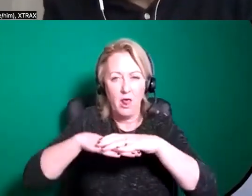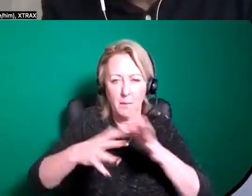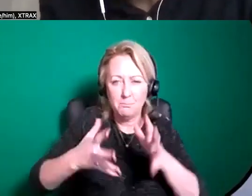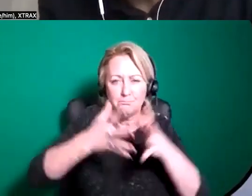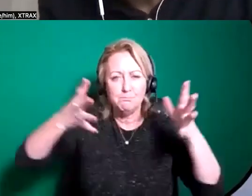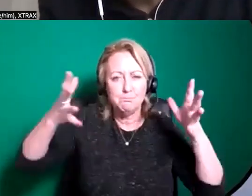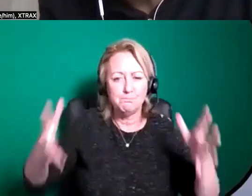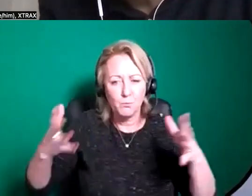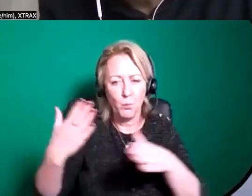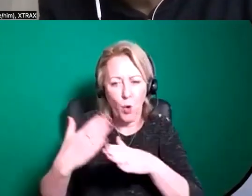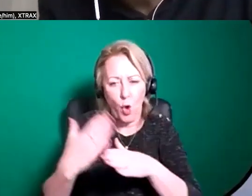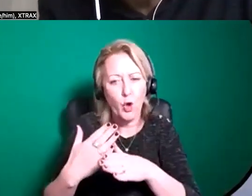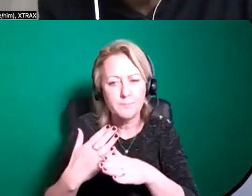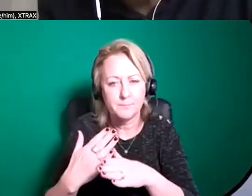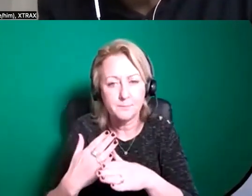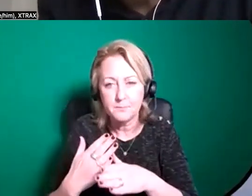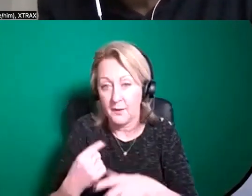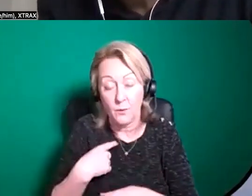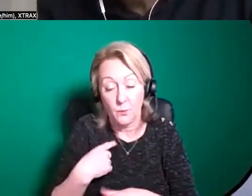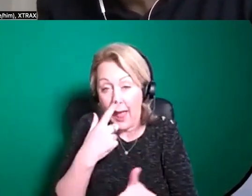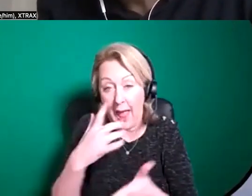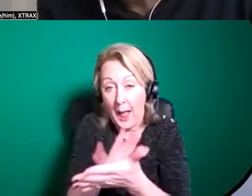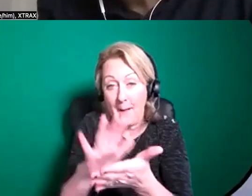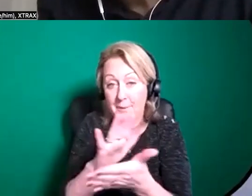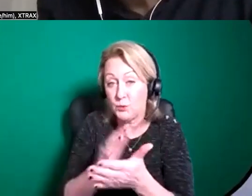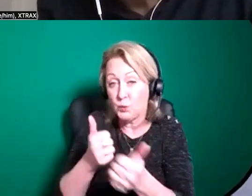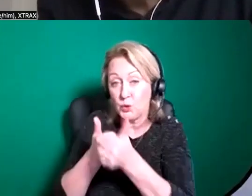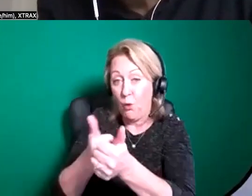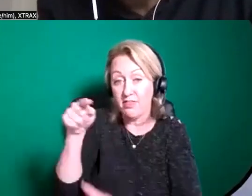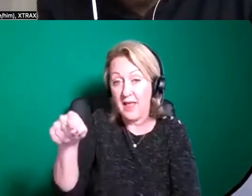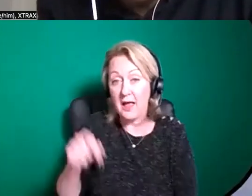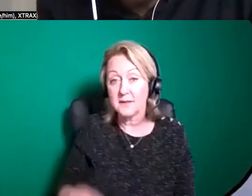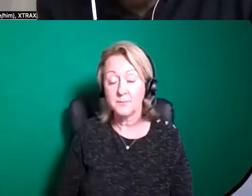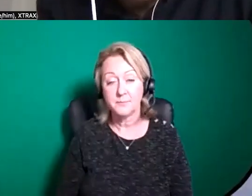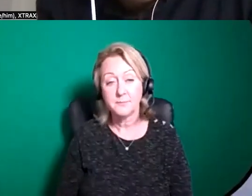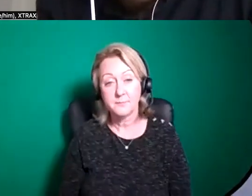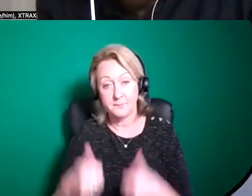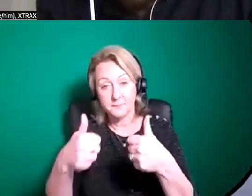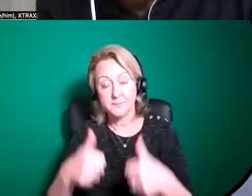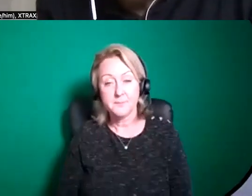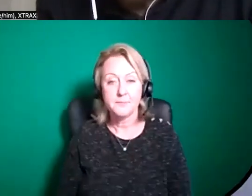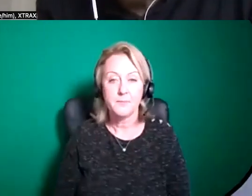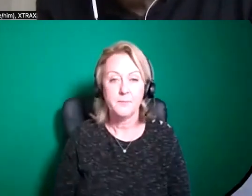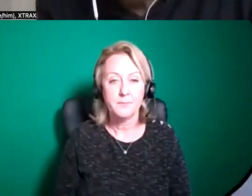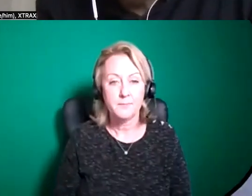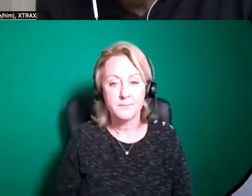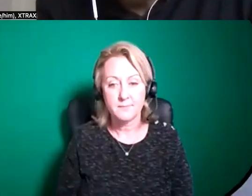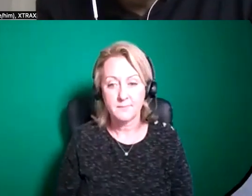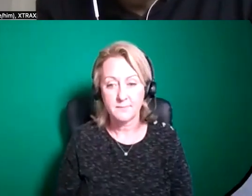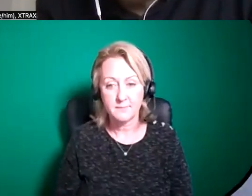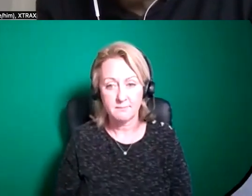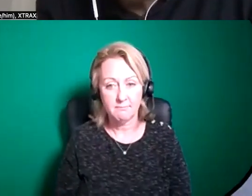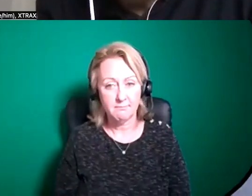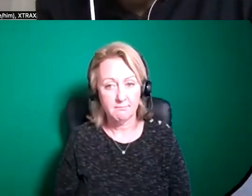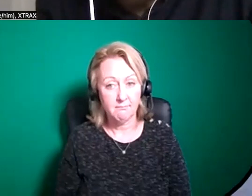kind of piece of work then yeah that's something that we're very happy to support so yeah so i think that's us covered